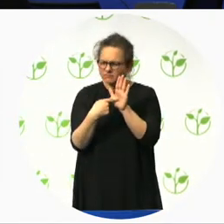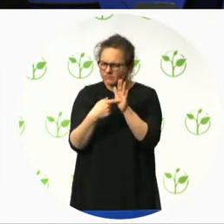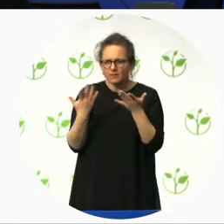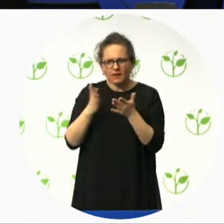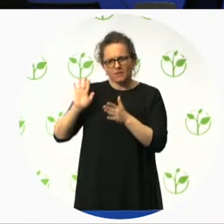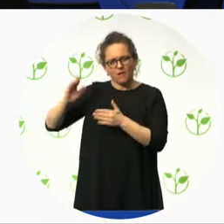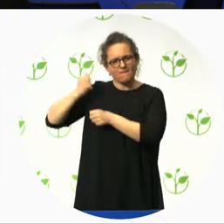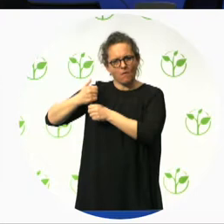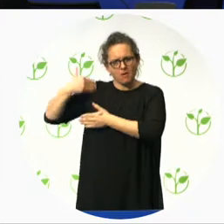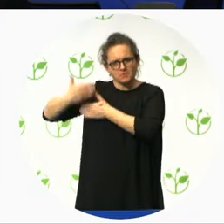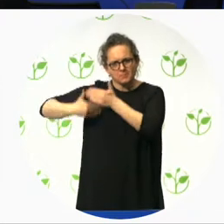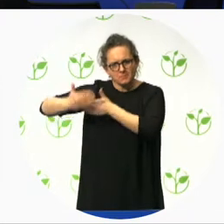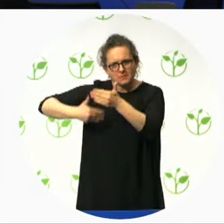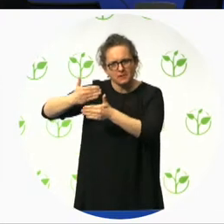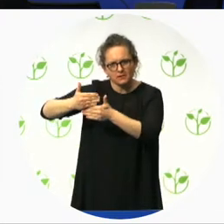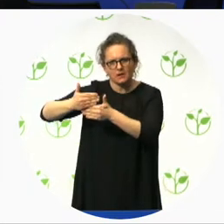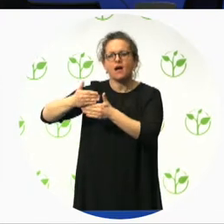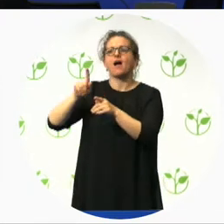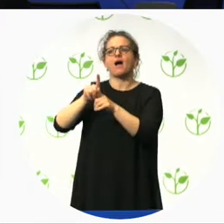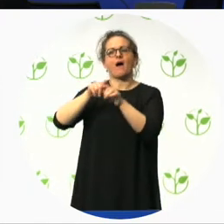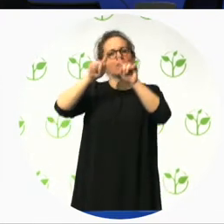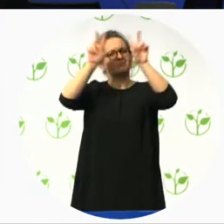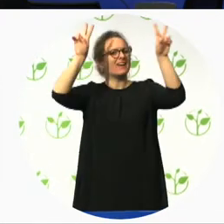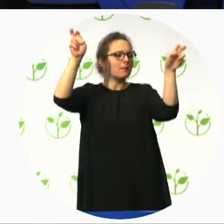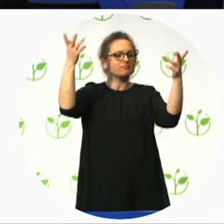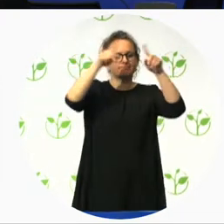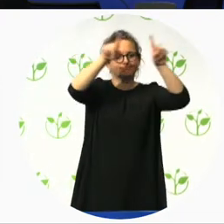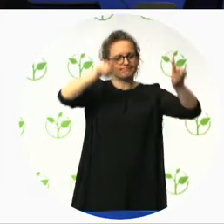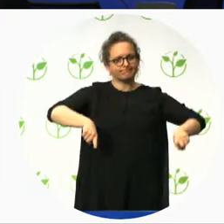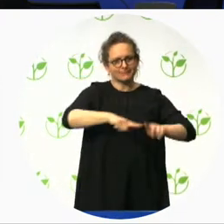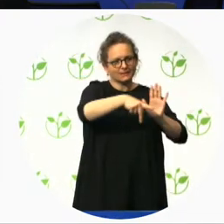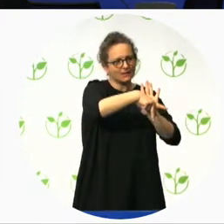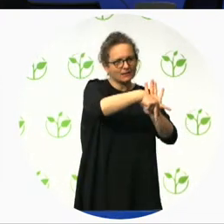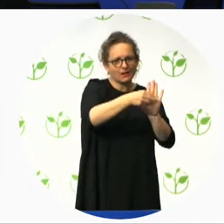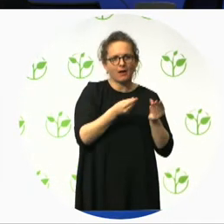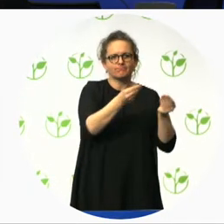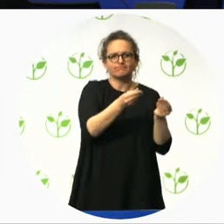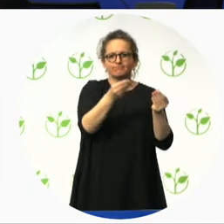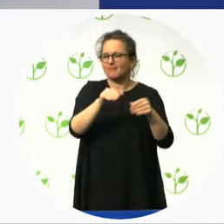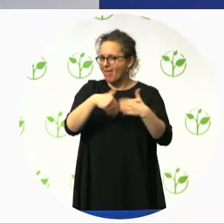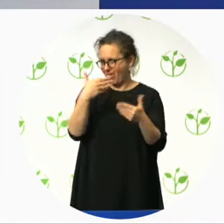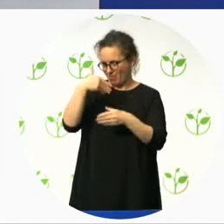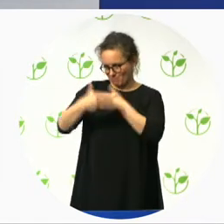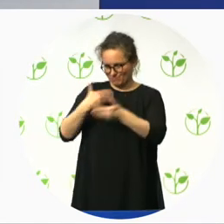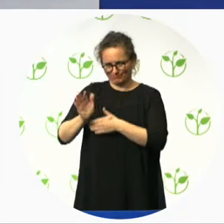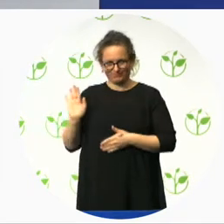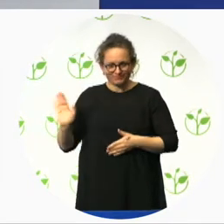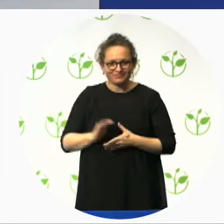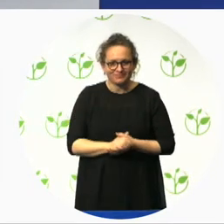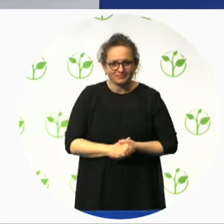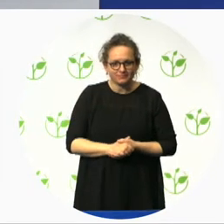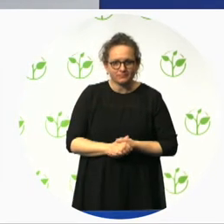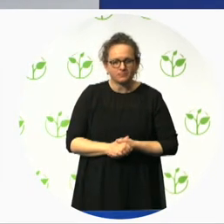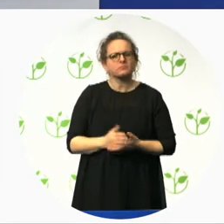accessibility. Tracy. Thank you so much. Before I get into the main topic of our international certification